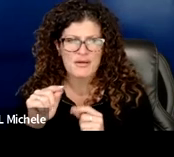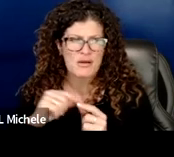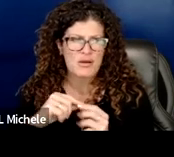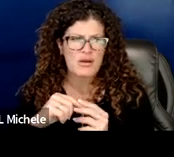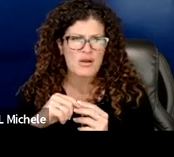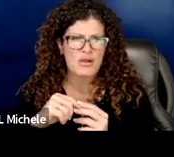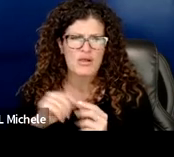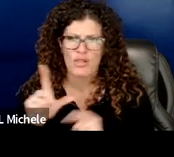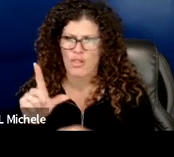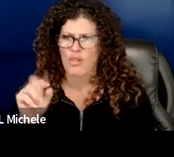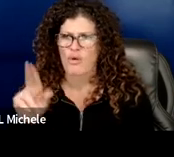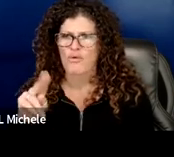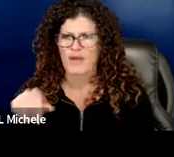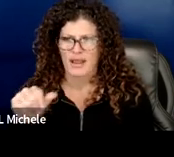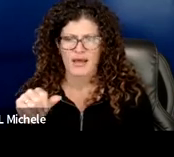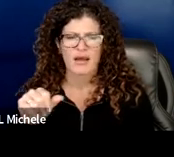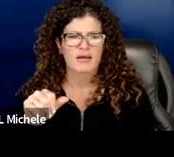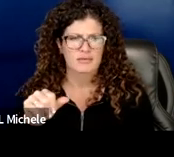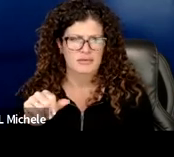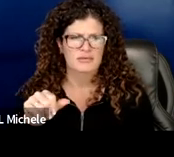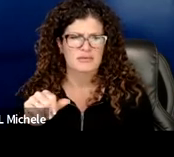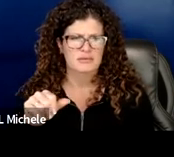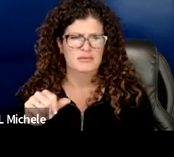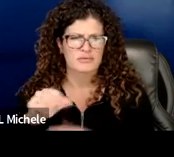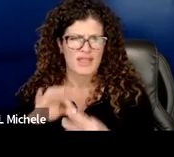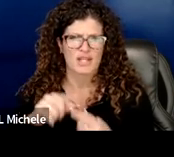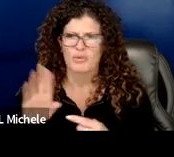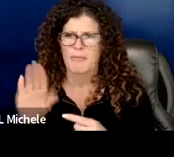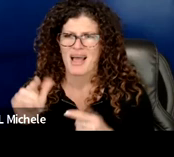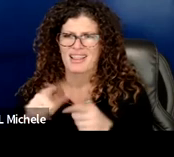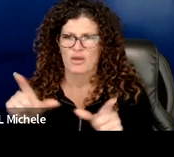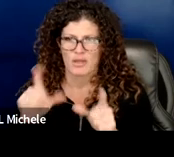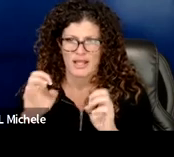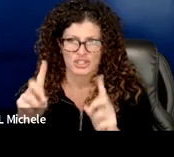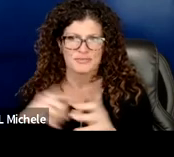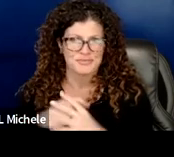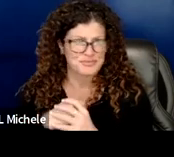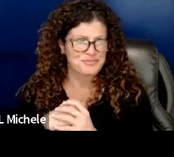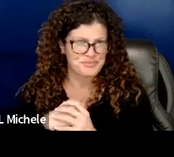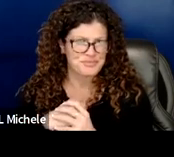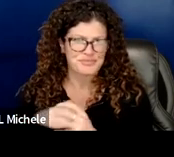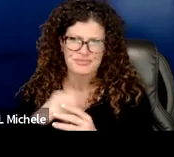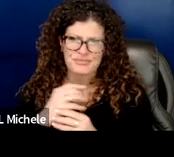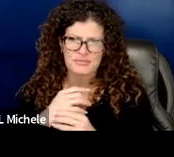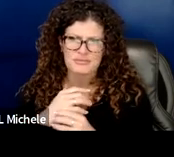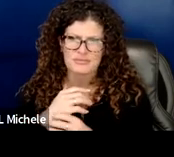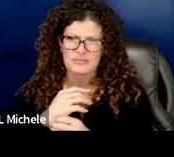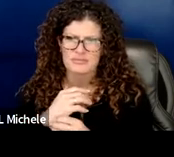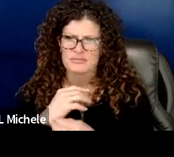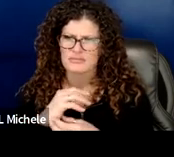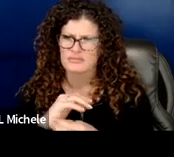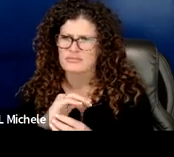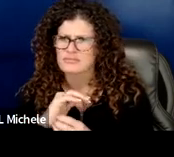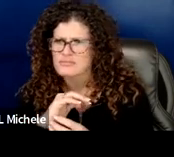what lorena also referred to was referring to on the bilingual education okay can i make a comment on